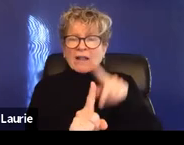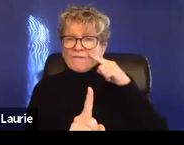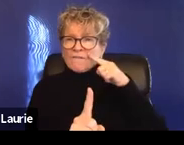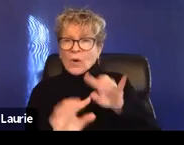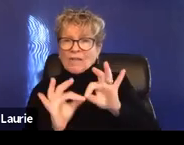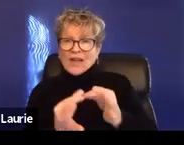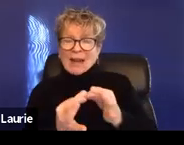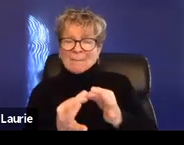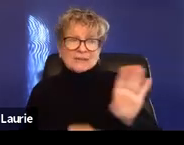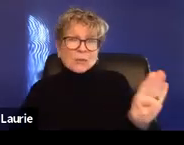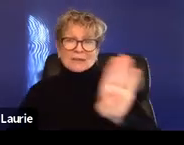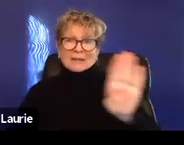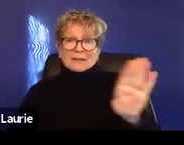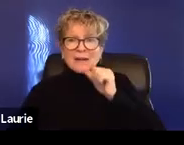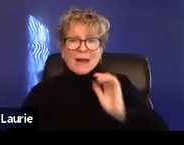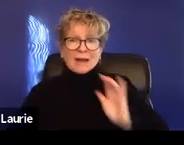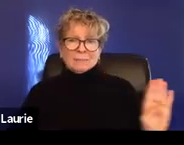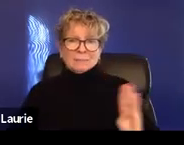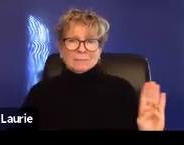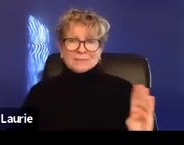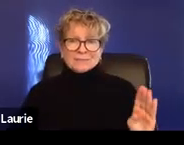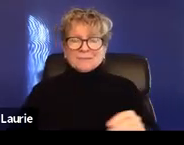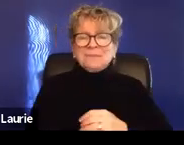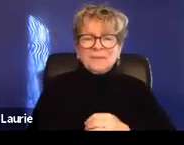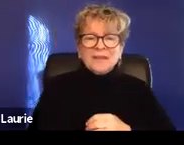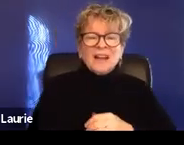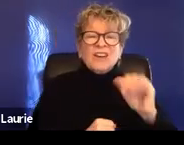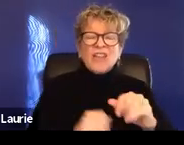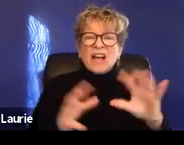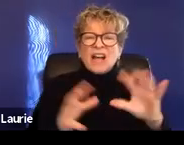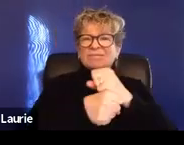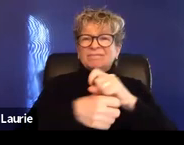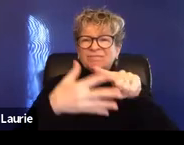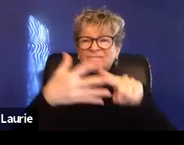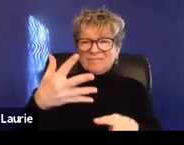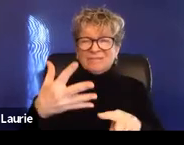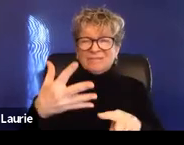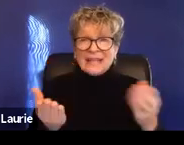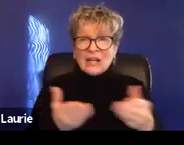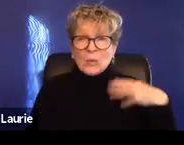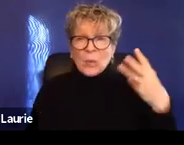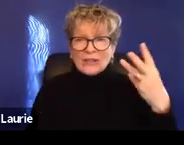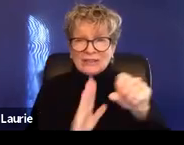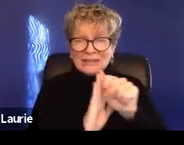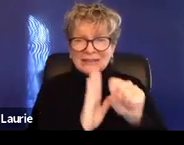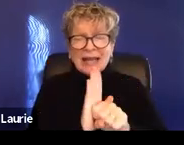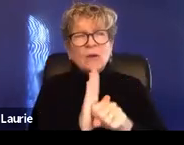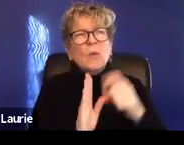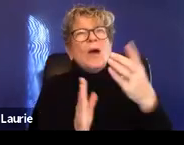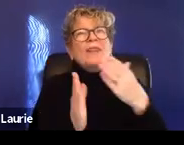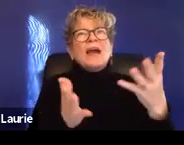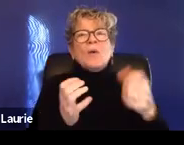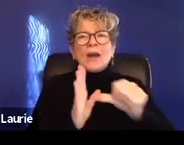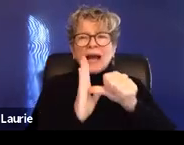protection orders in Washington. One thing I really want to highlight is that, um,